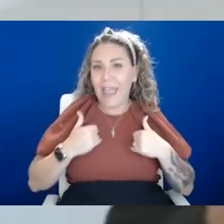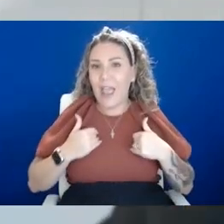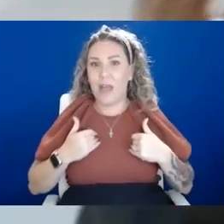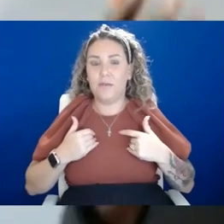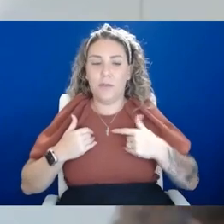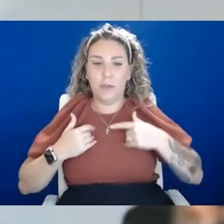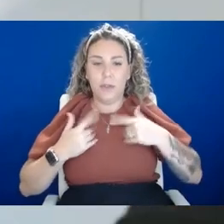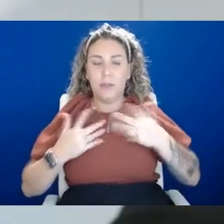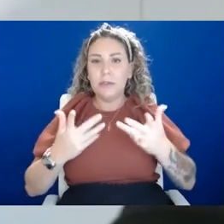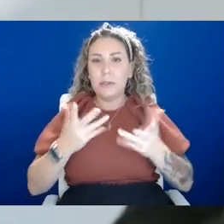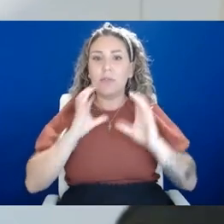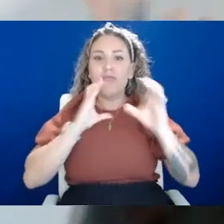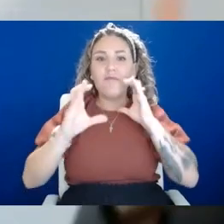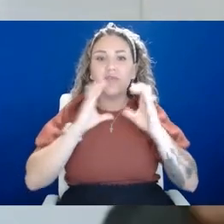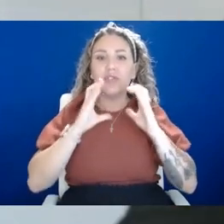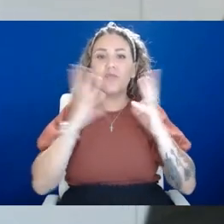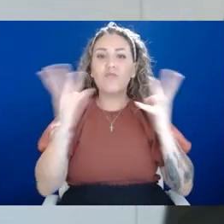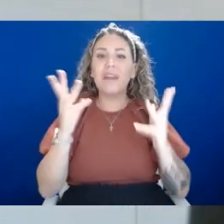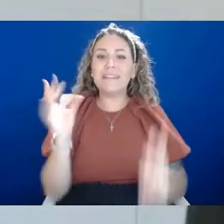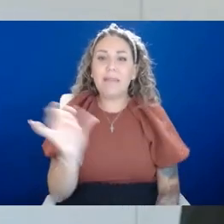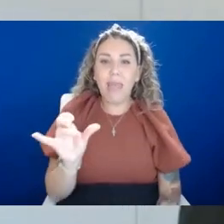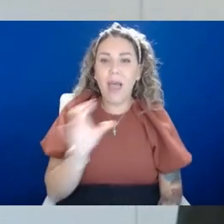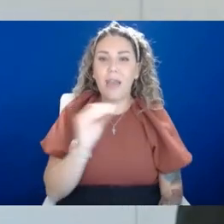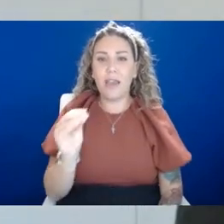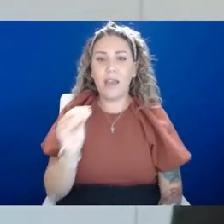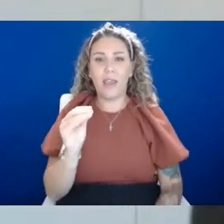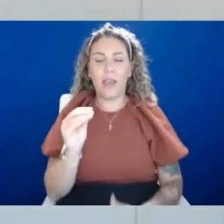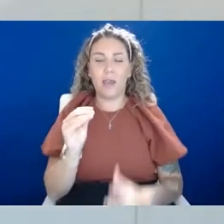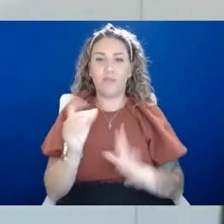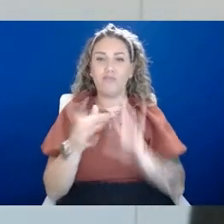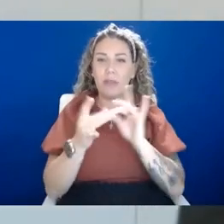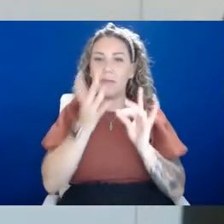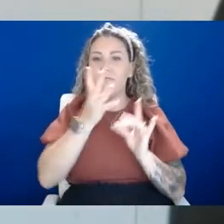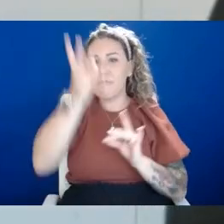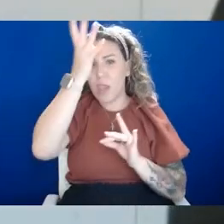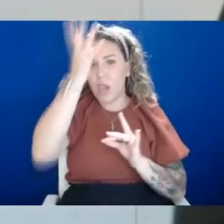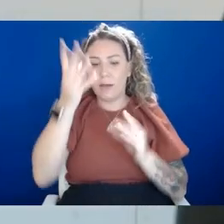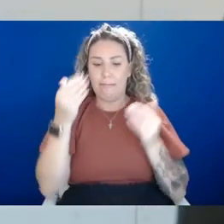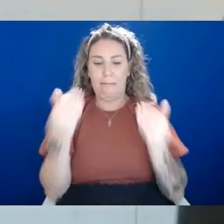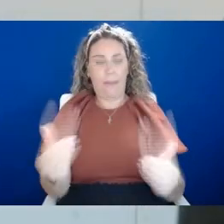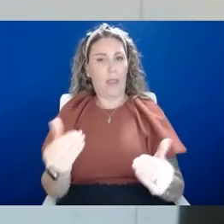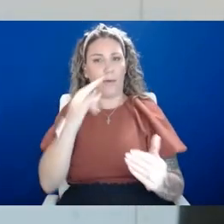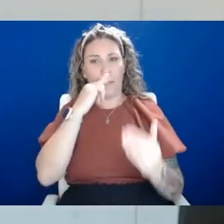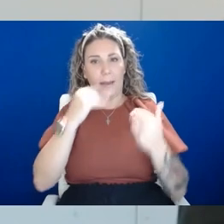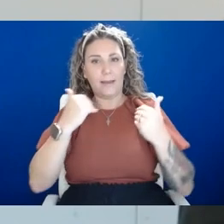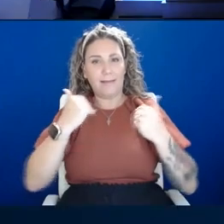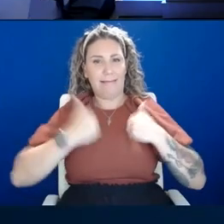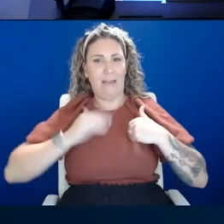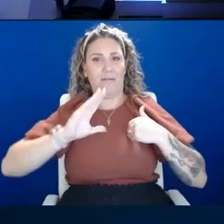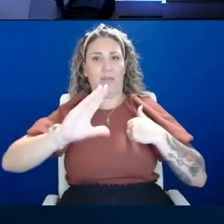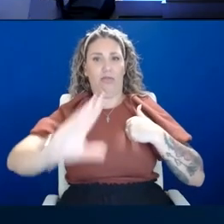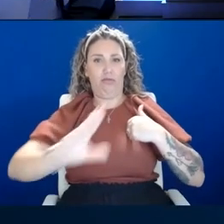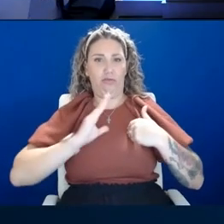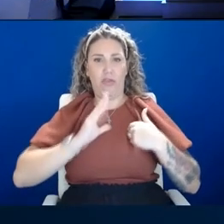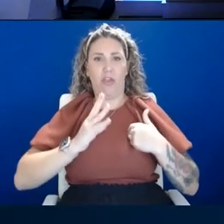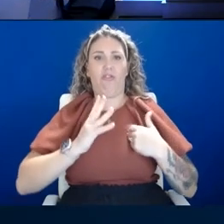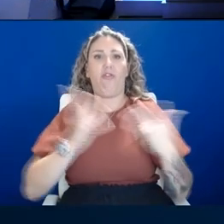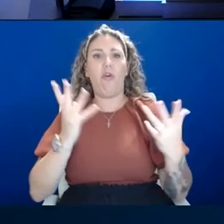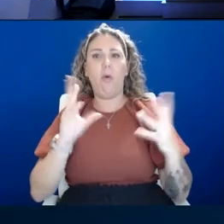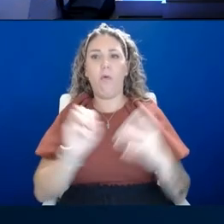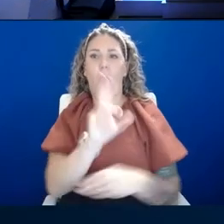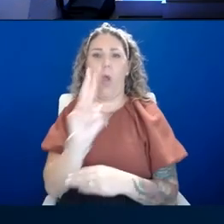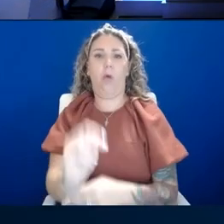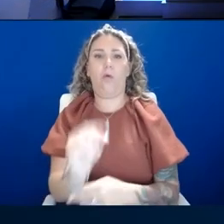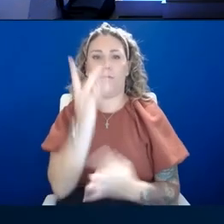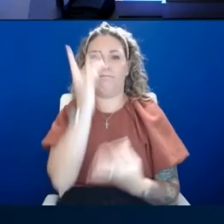are like. And when it comes to parents as well, letting the kids have a voice as well. Dr. Trevestad, I want to ask you because